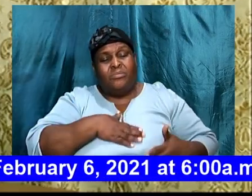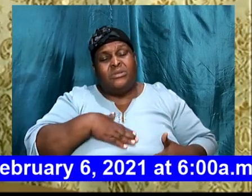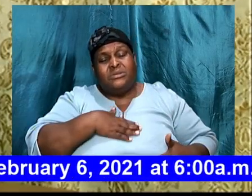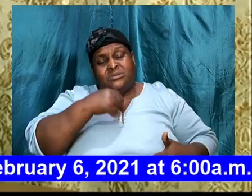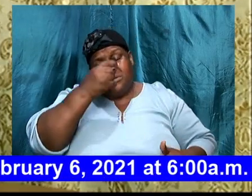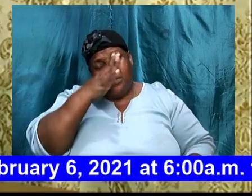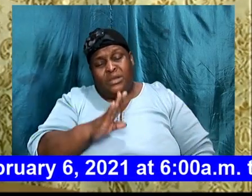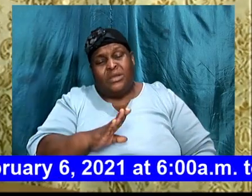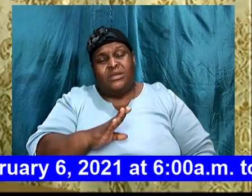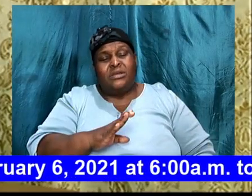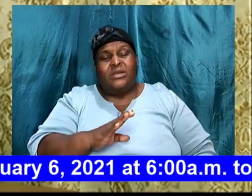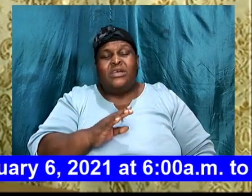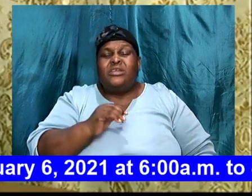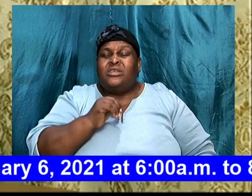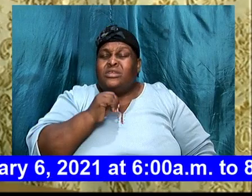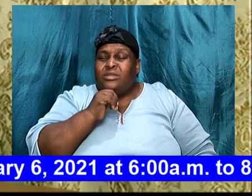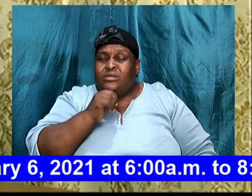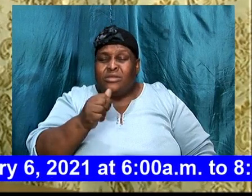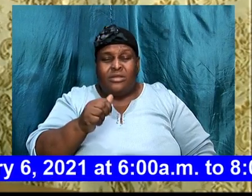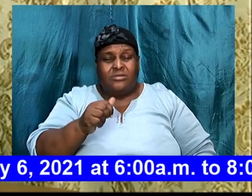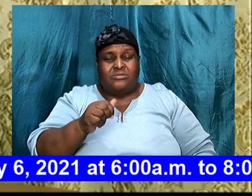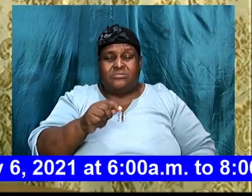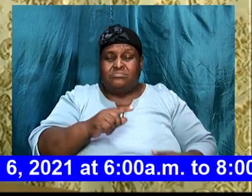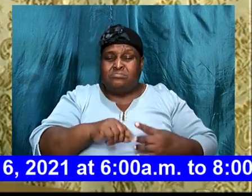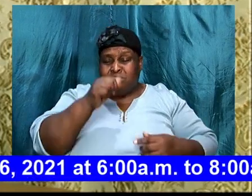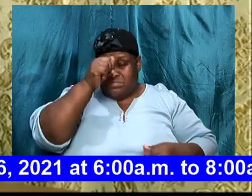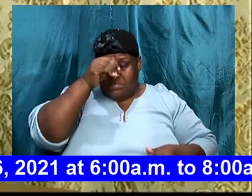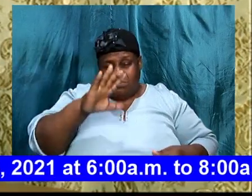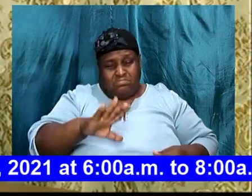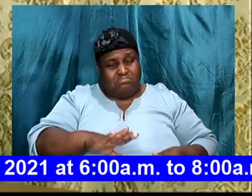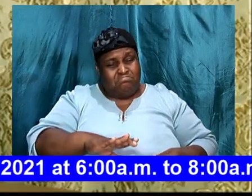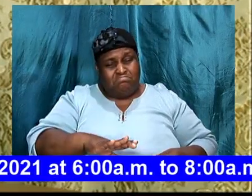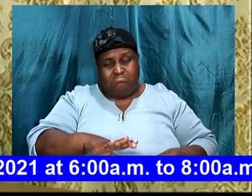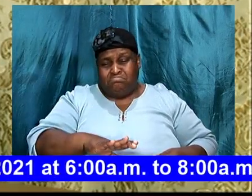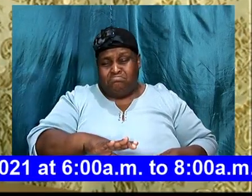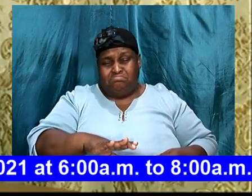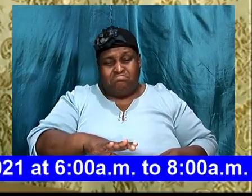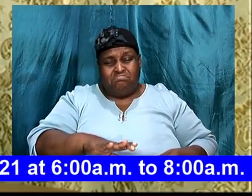and not to anyone else, nor to ourselves.